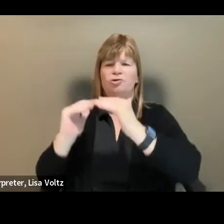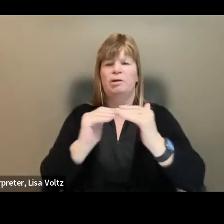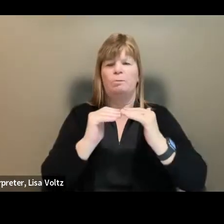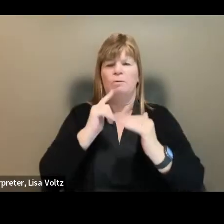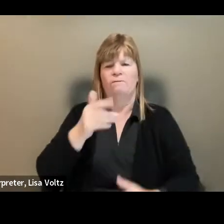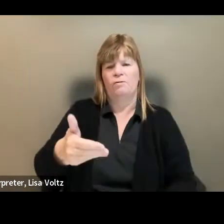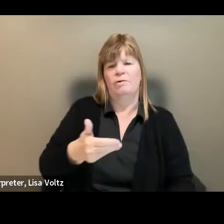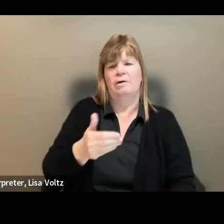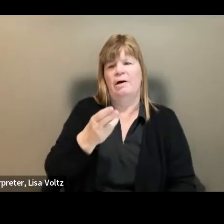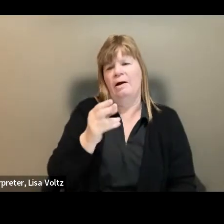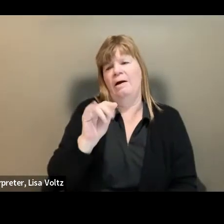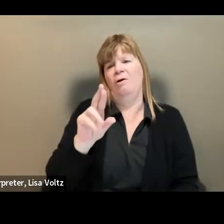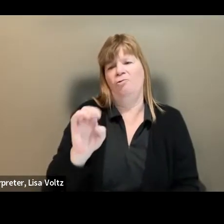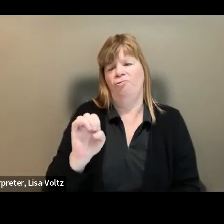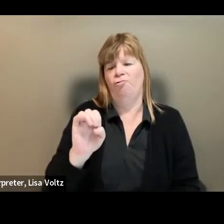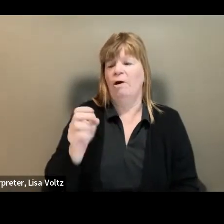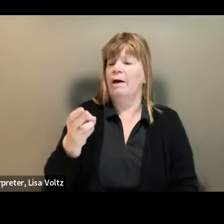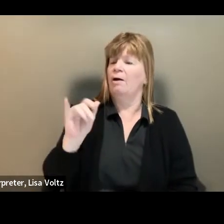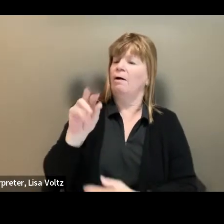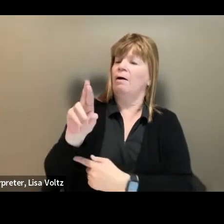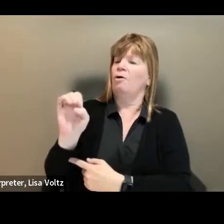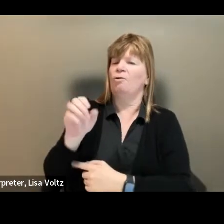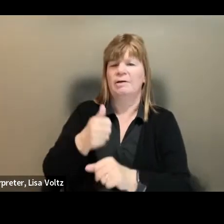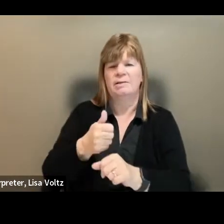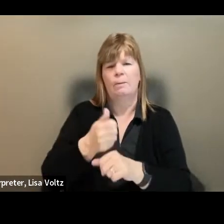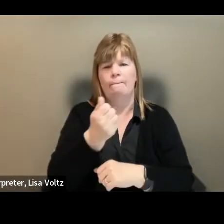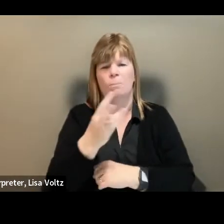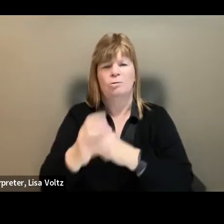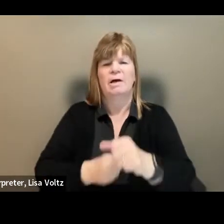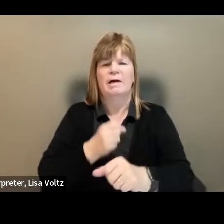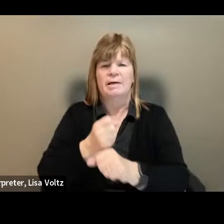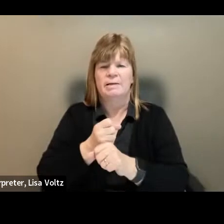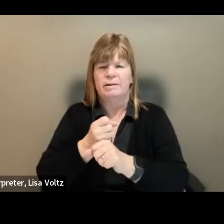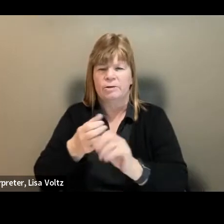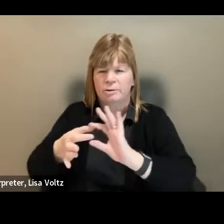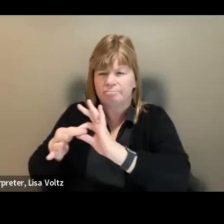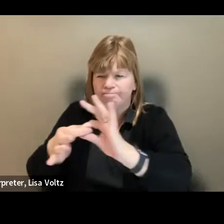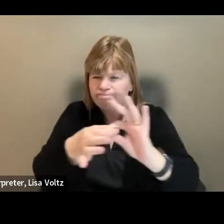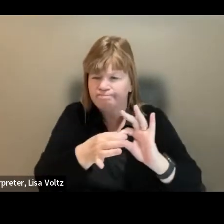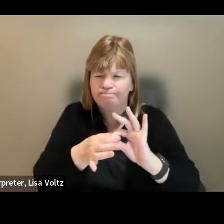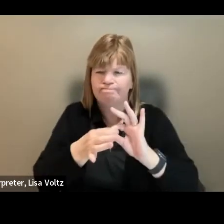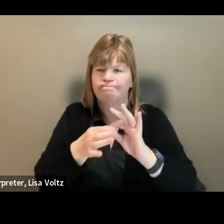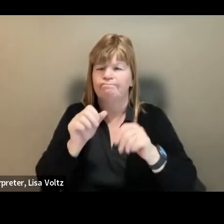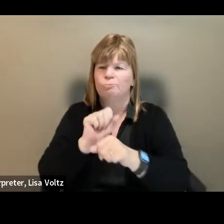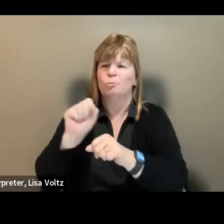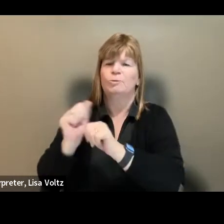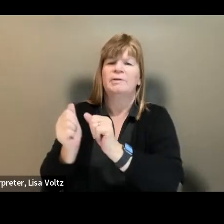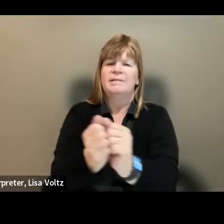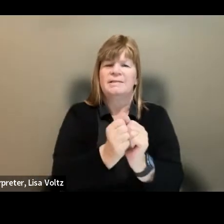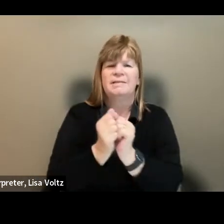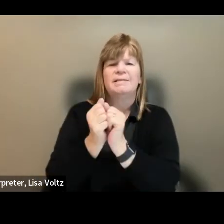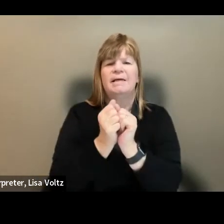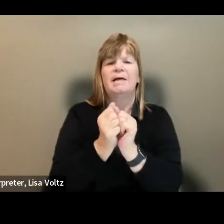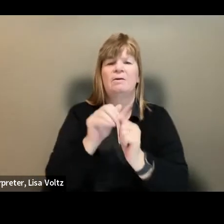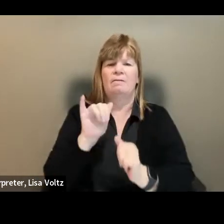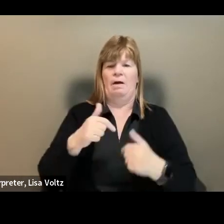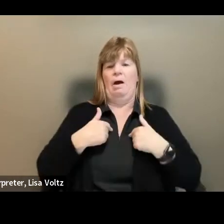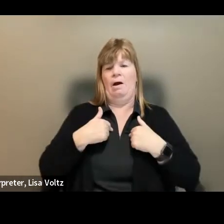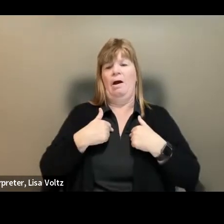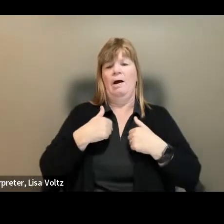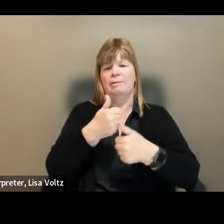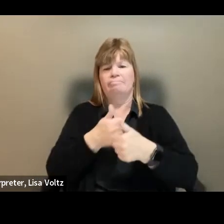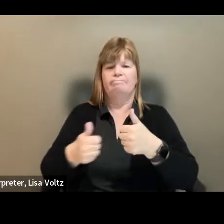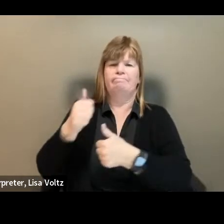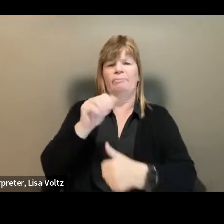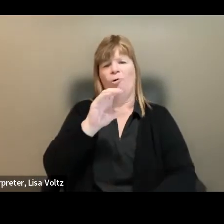As you may be aware, HIRE is a multi-year collaborative effort that I am chairing, rather,